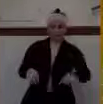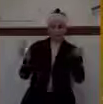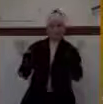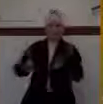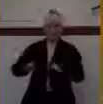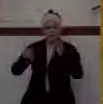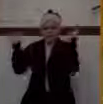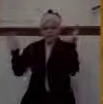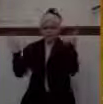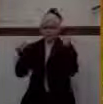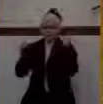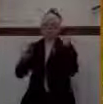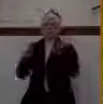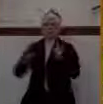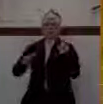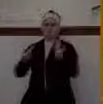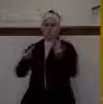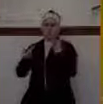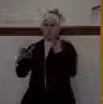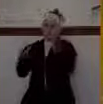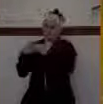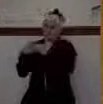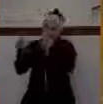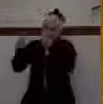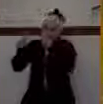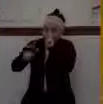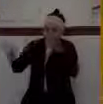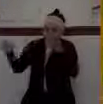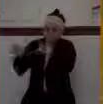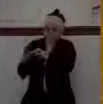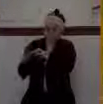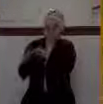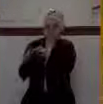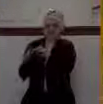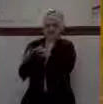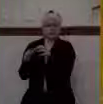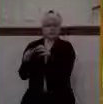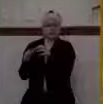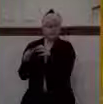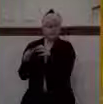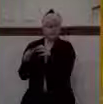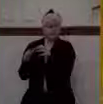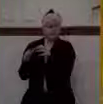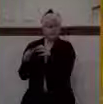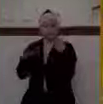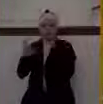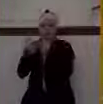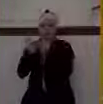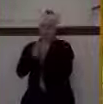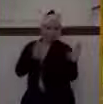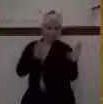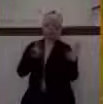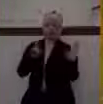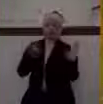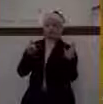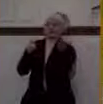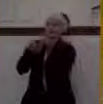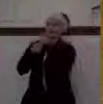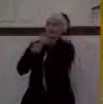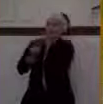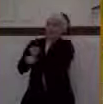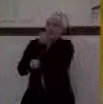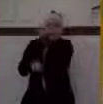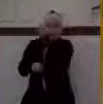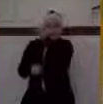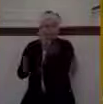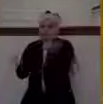serious apostasy. And the Bible says they provoked the wrath of God even more so than